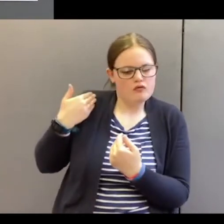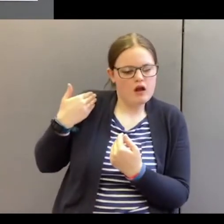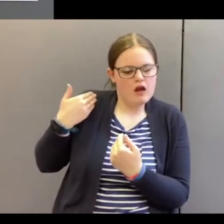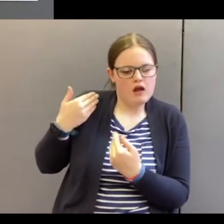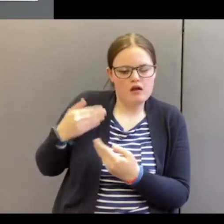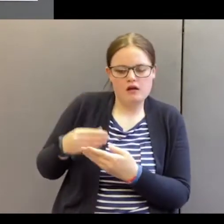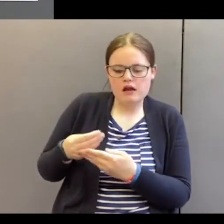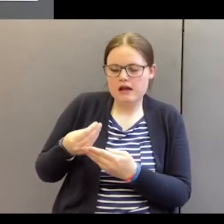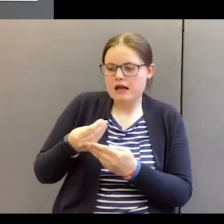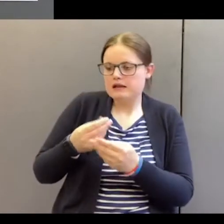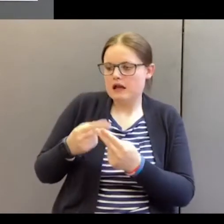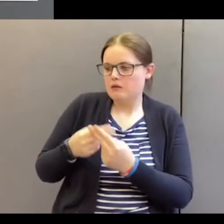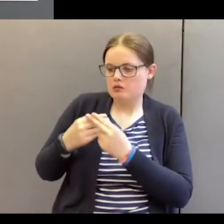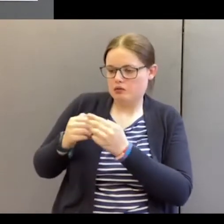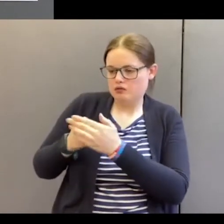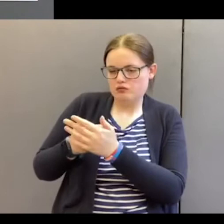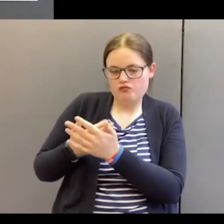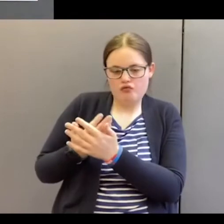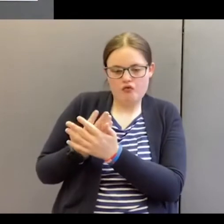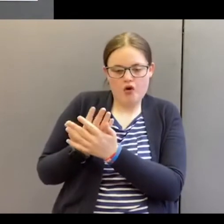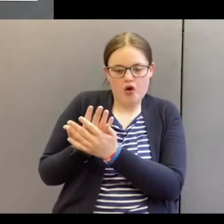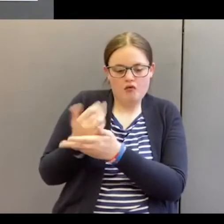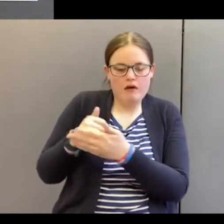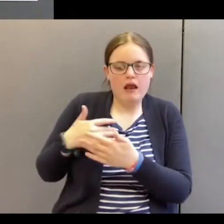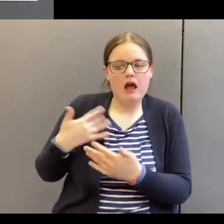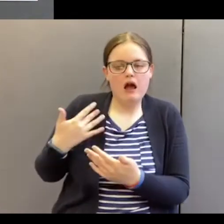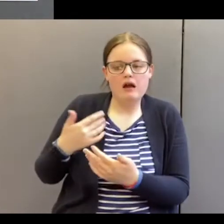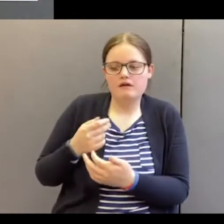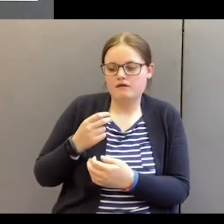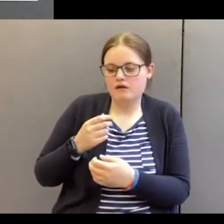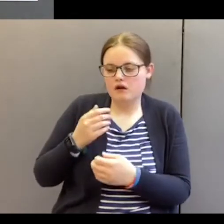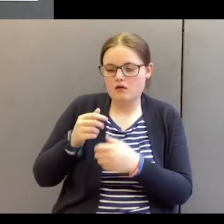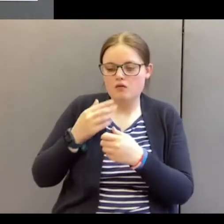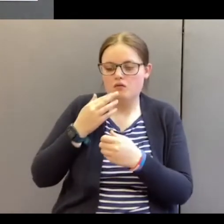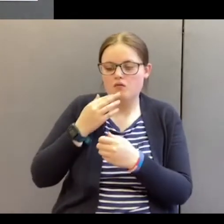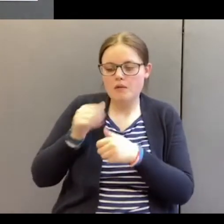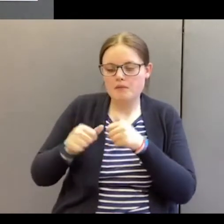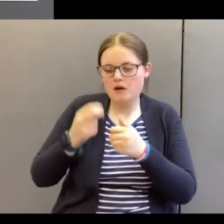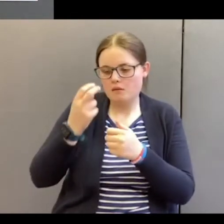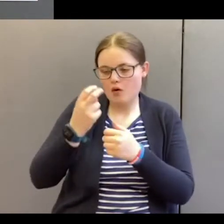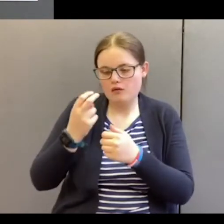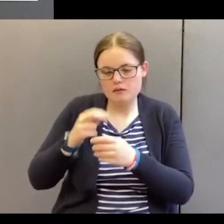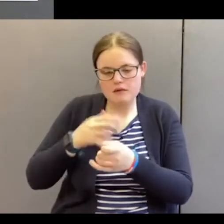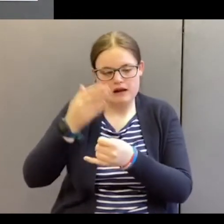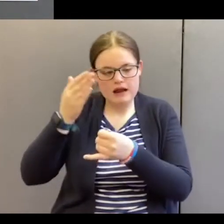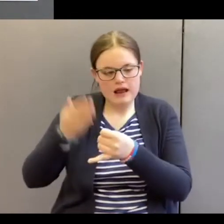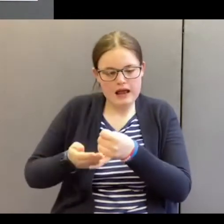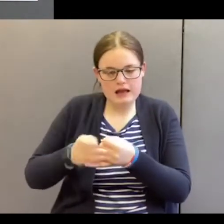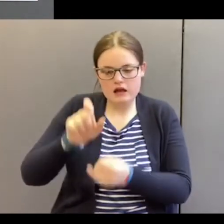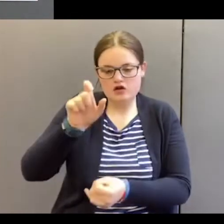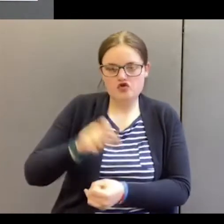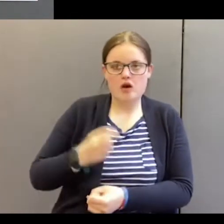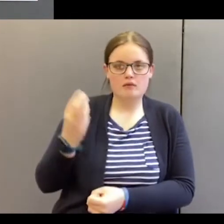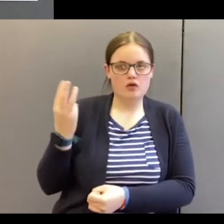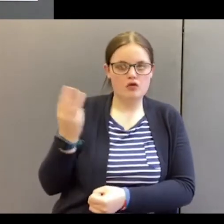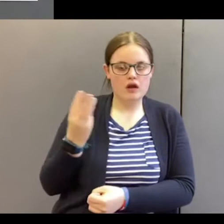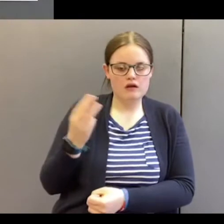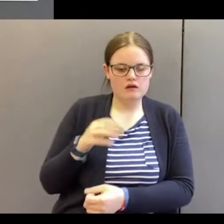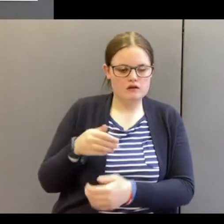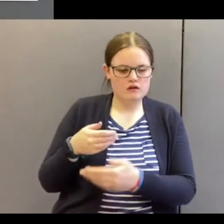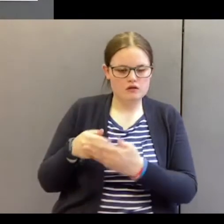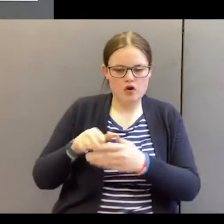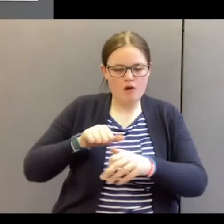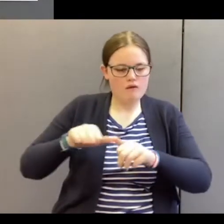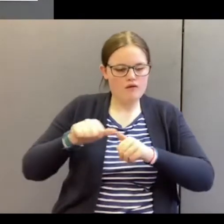Some of them, they grow in life the older we get. At the end of chapter 13, we'll just go in